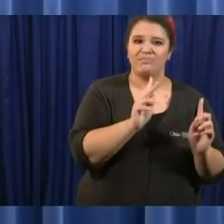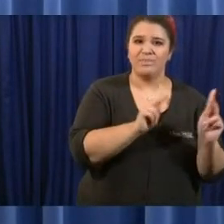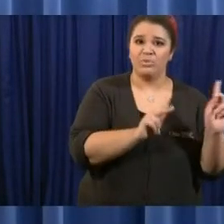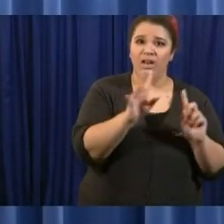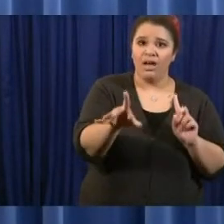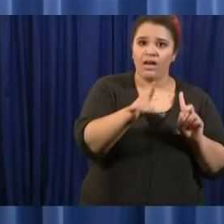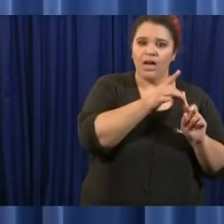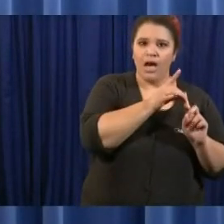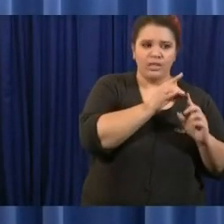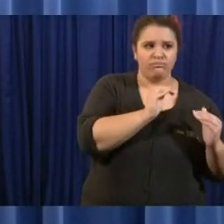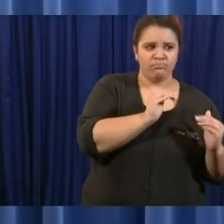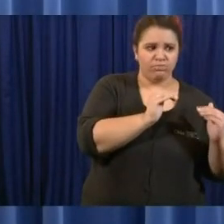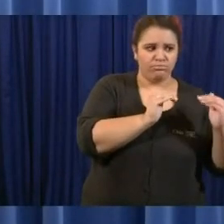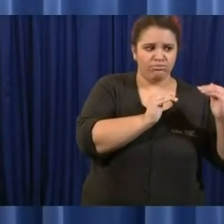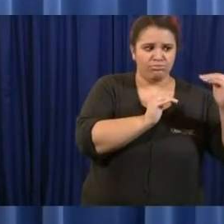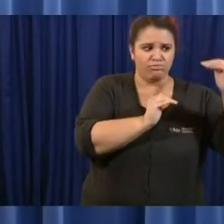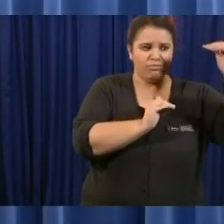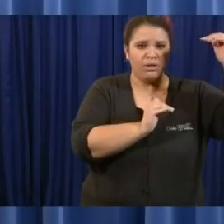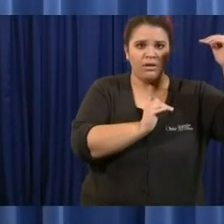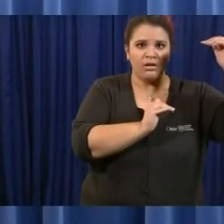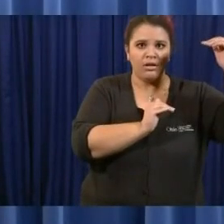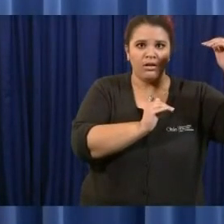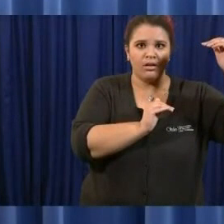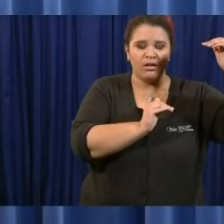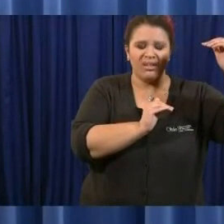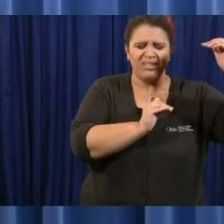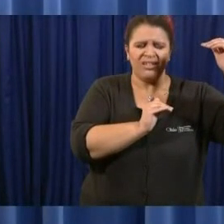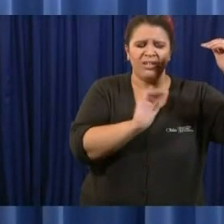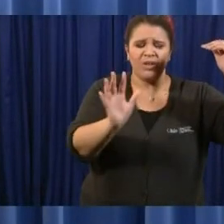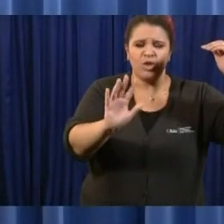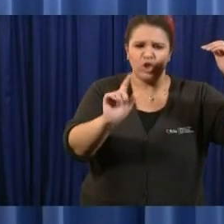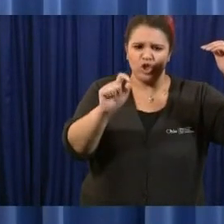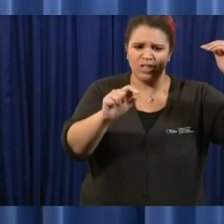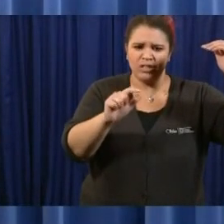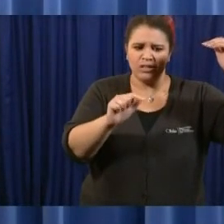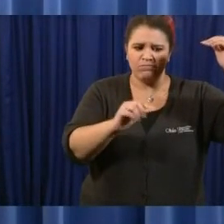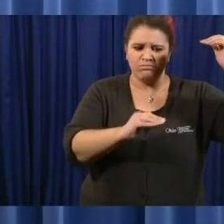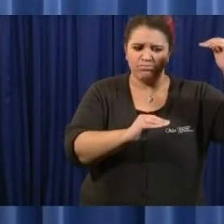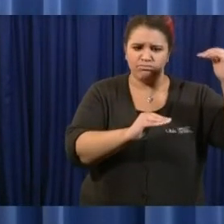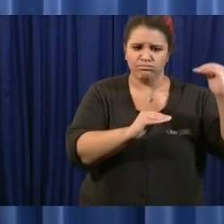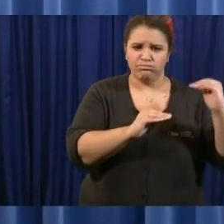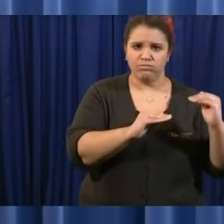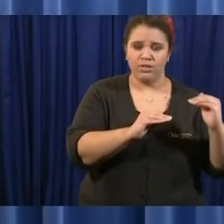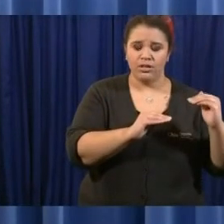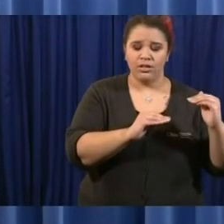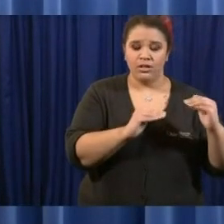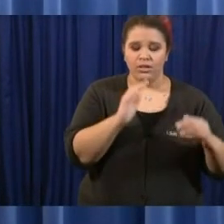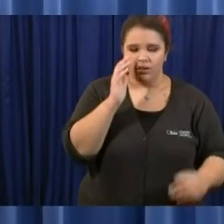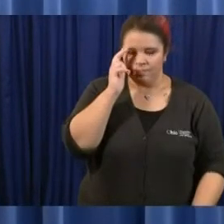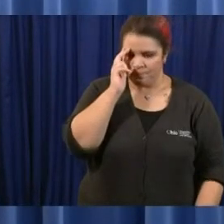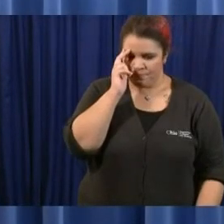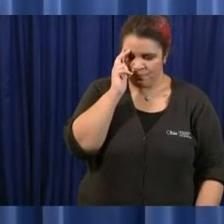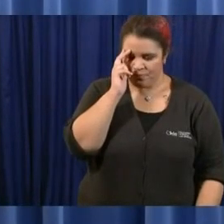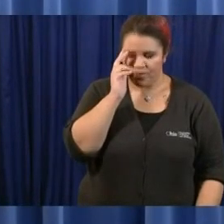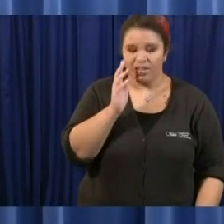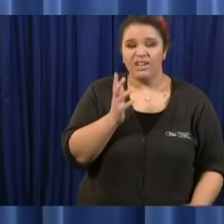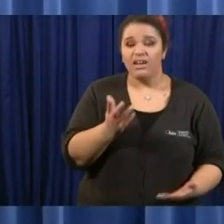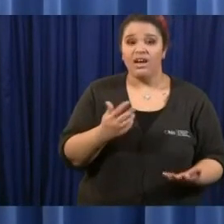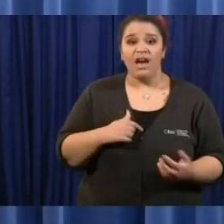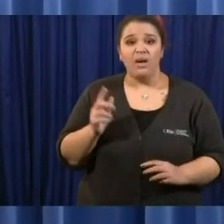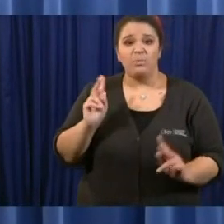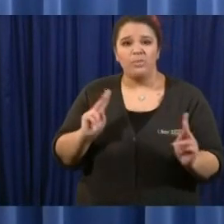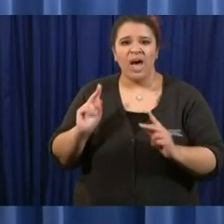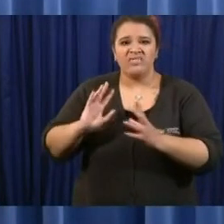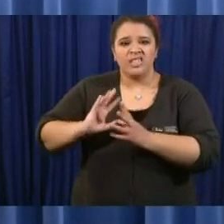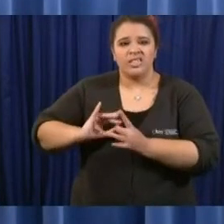yet i hear from people who cannot find masks who can't locate cleaning supplies uh they